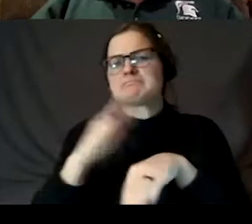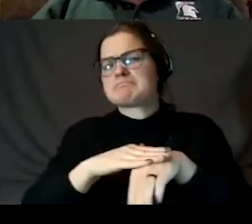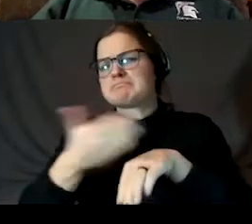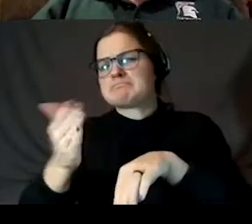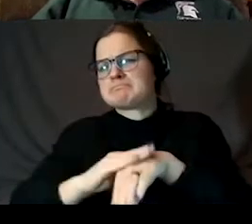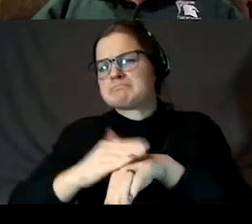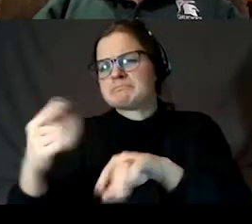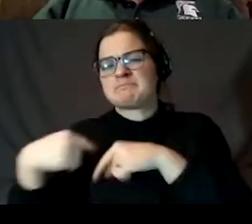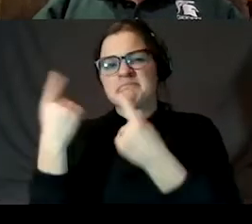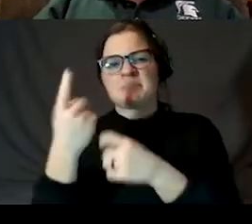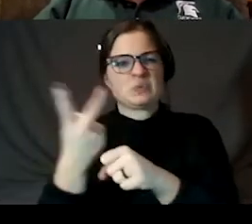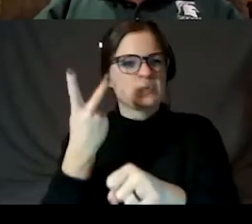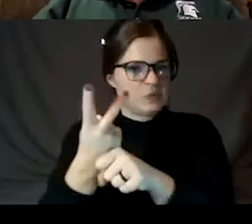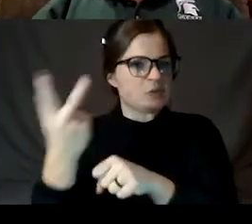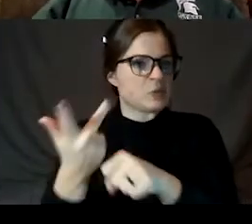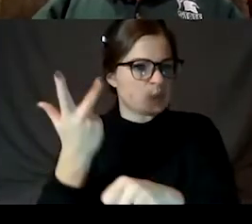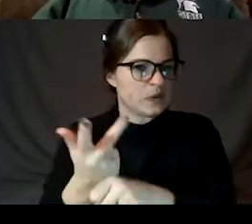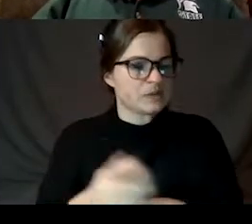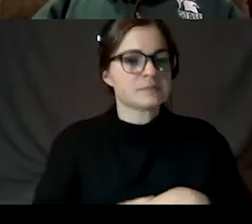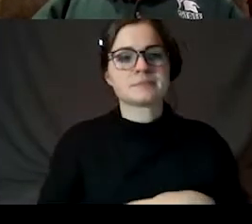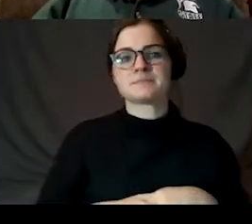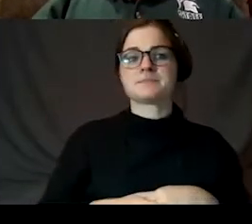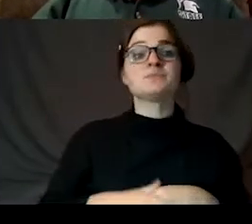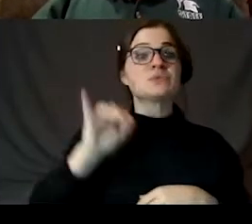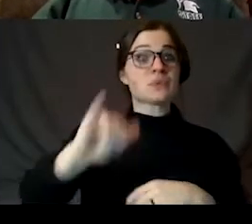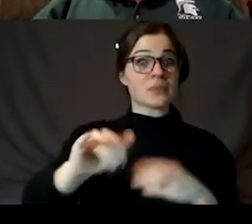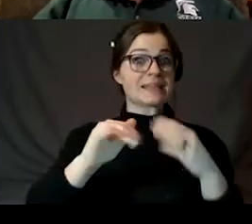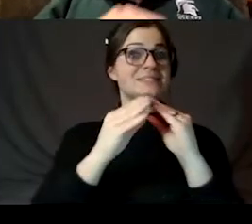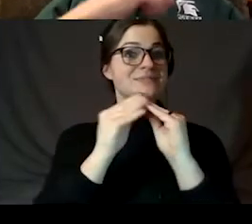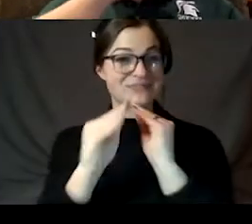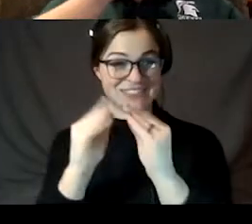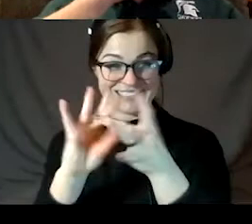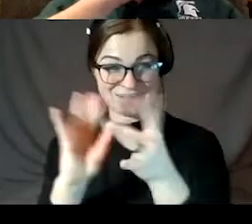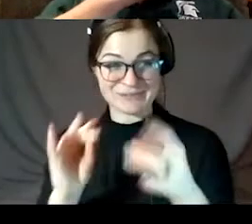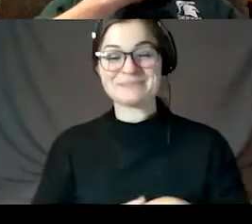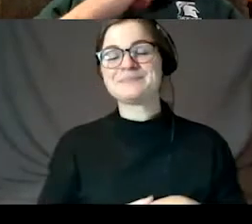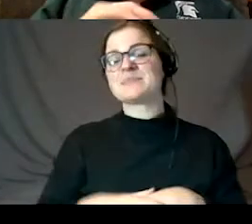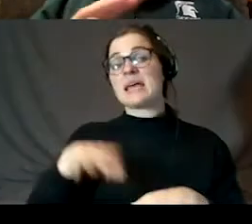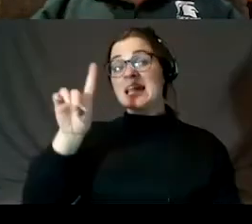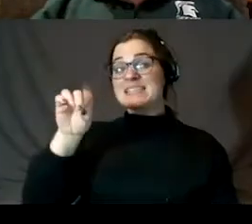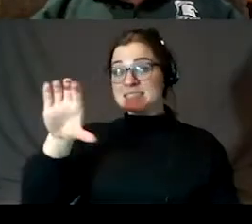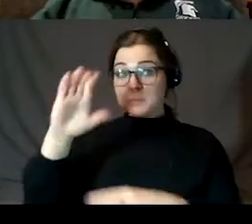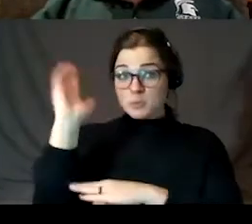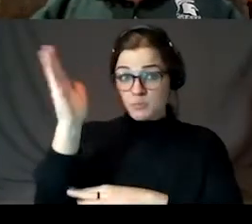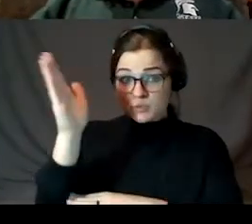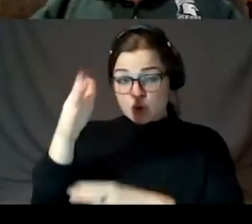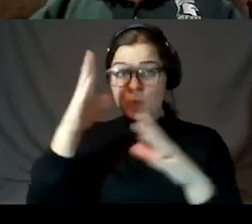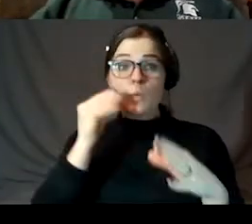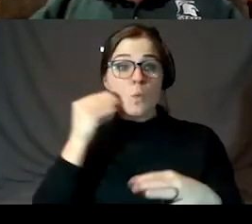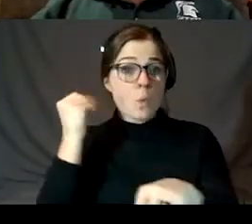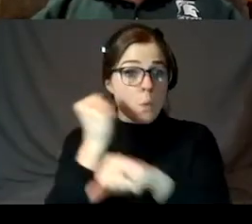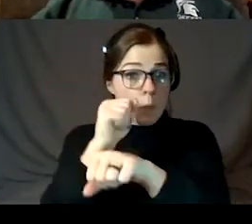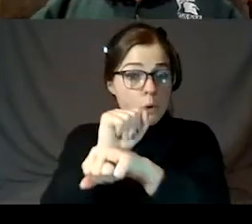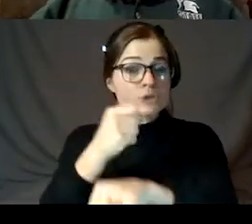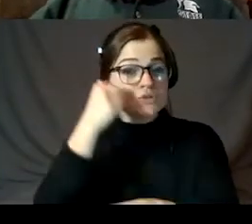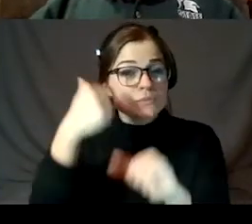or three years. So that's the correction. The homework for December's presentation. Remember the great conjunction of Jupiter and